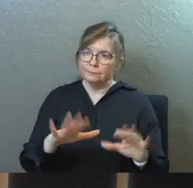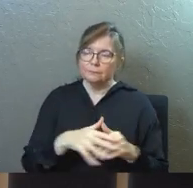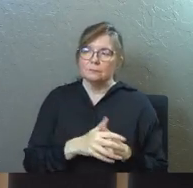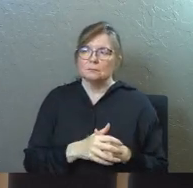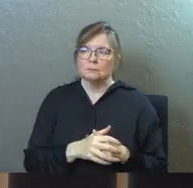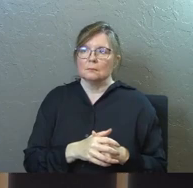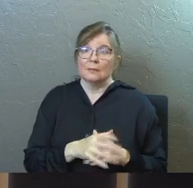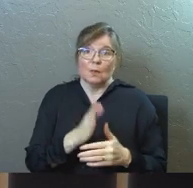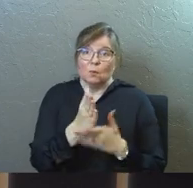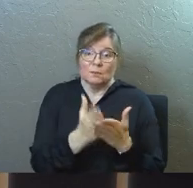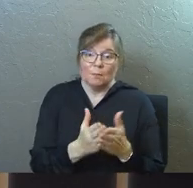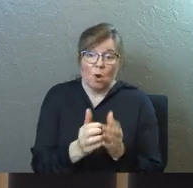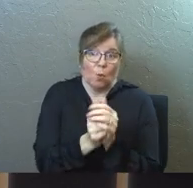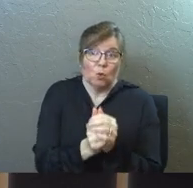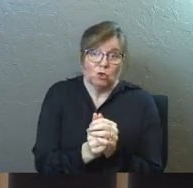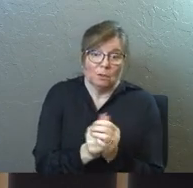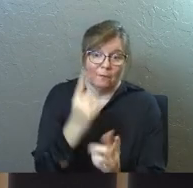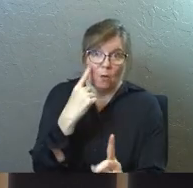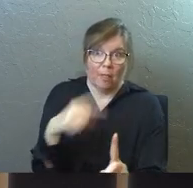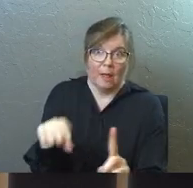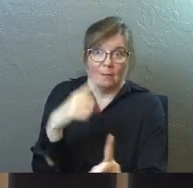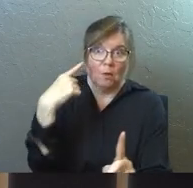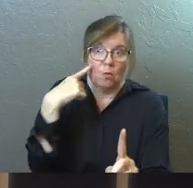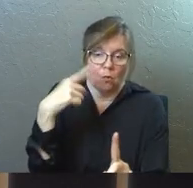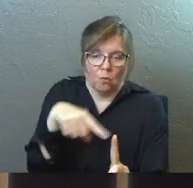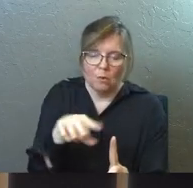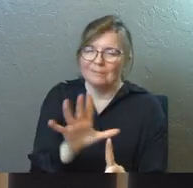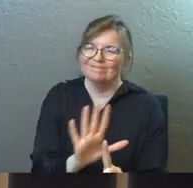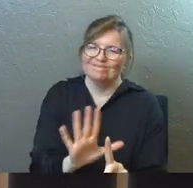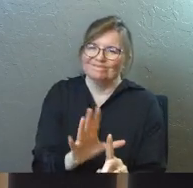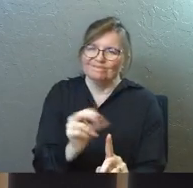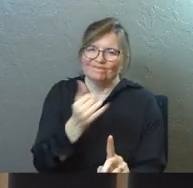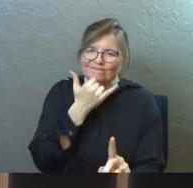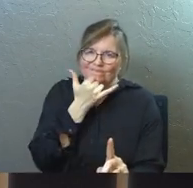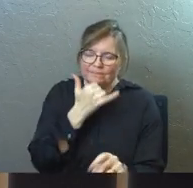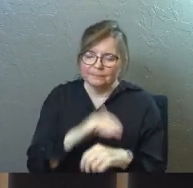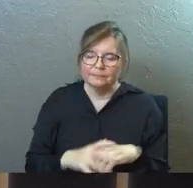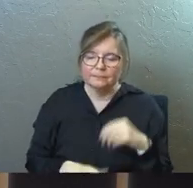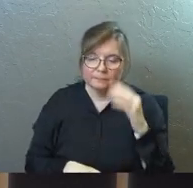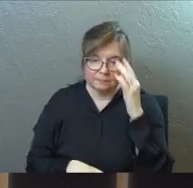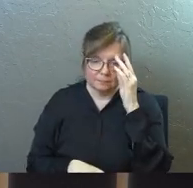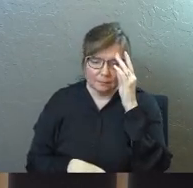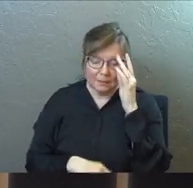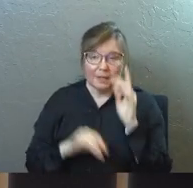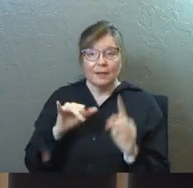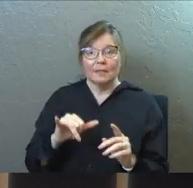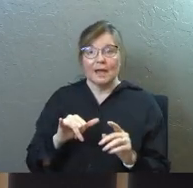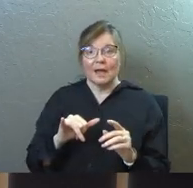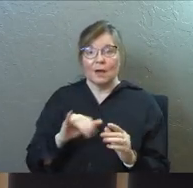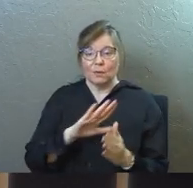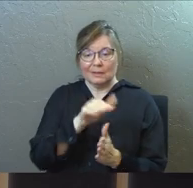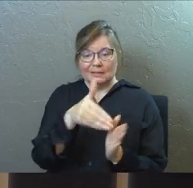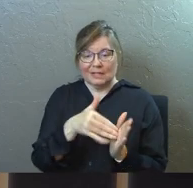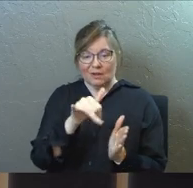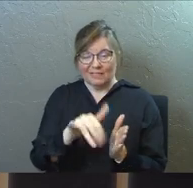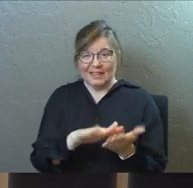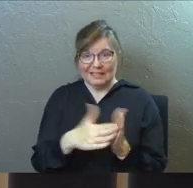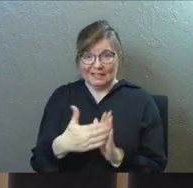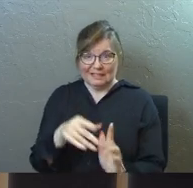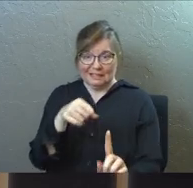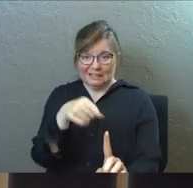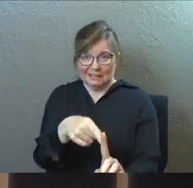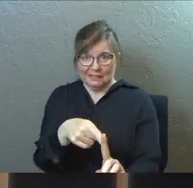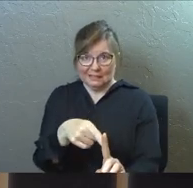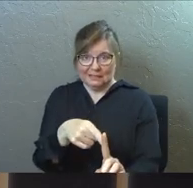it's just part of worship, no, and that was at the core of that city,